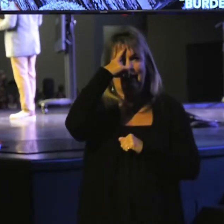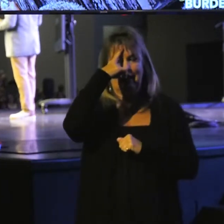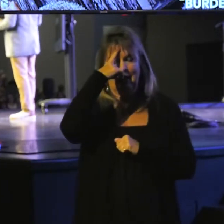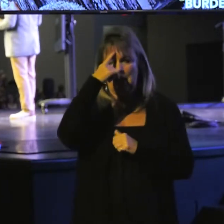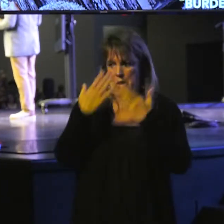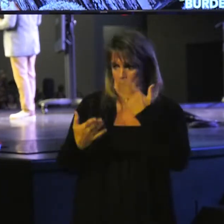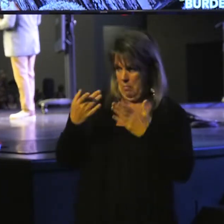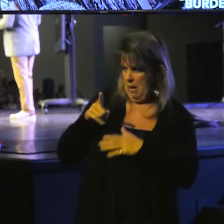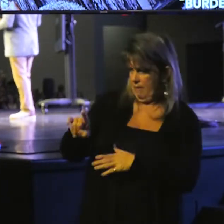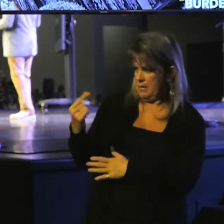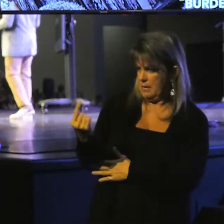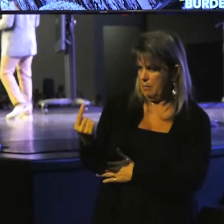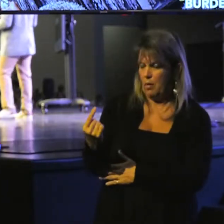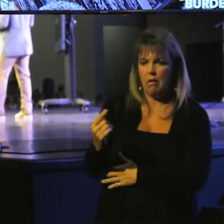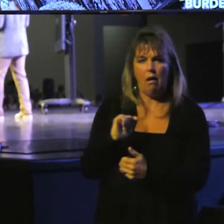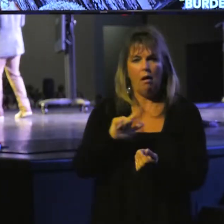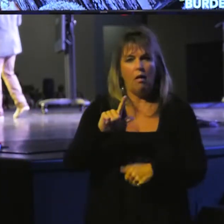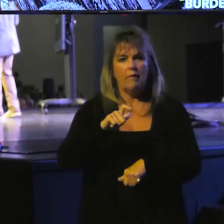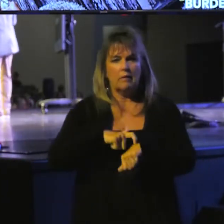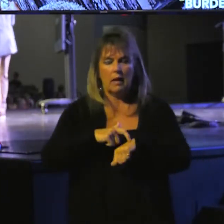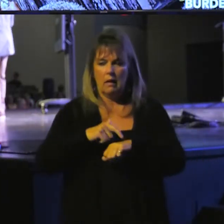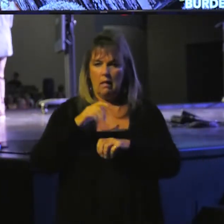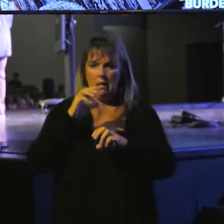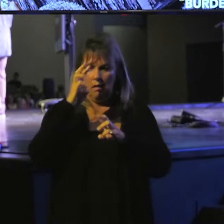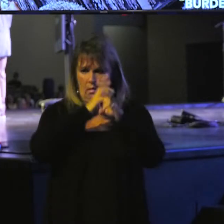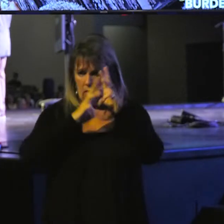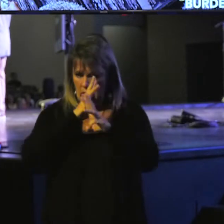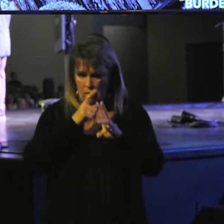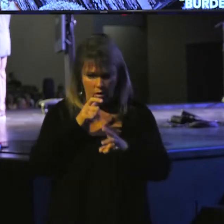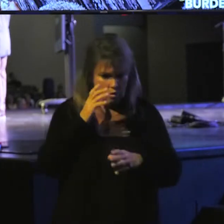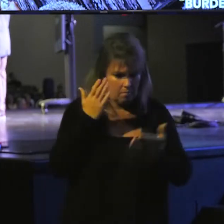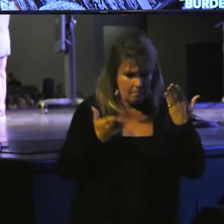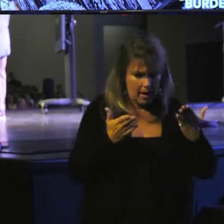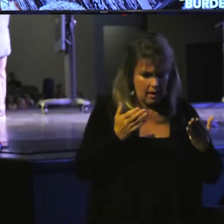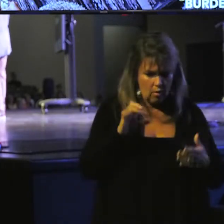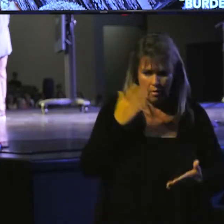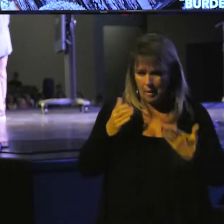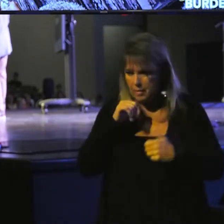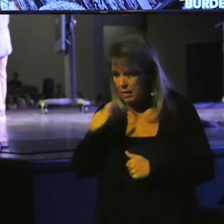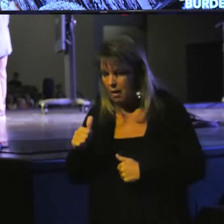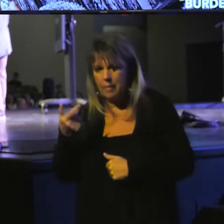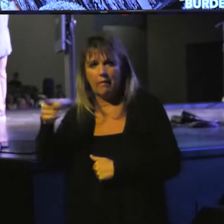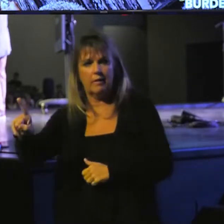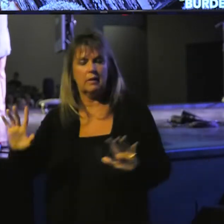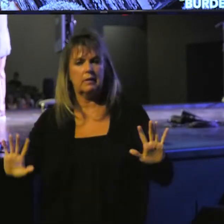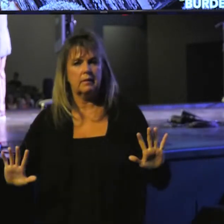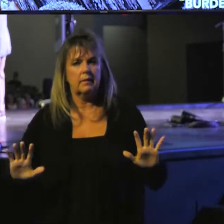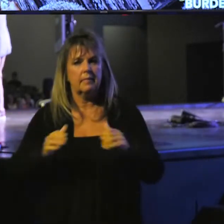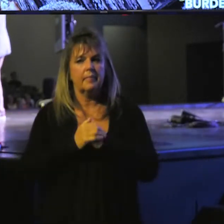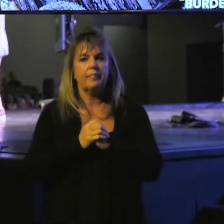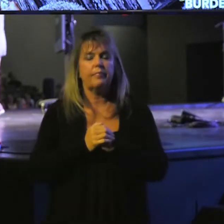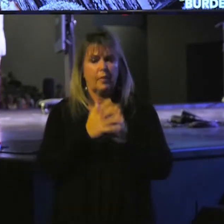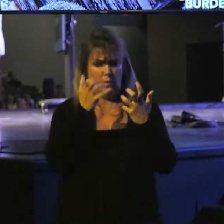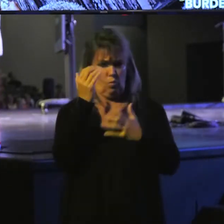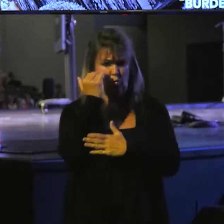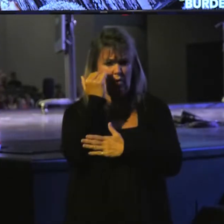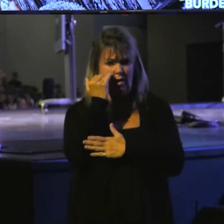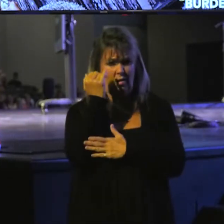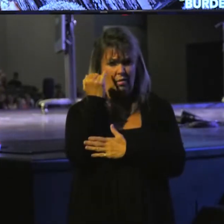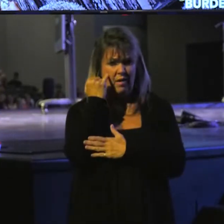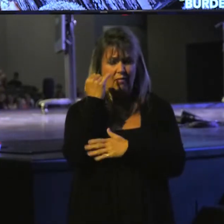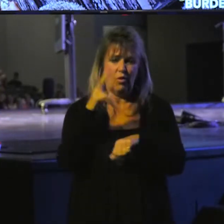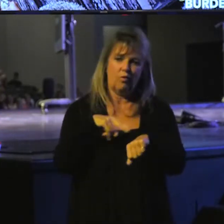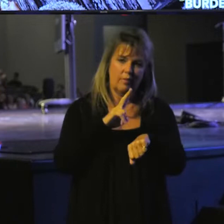someone. We spend all our time worrying about who may or may not be offended. Now I want you to know if you're